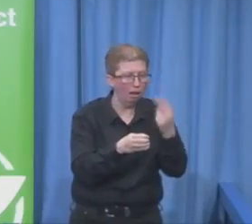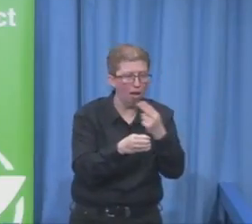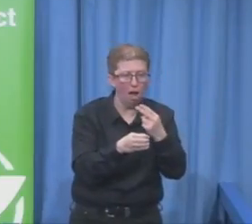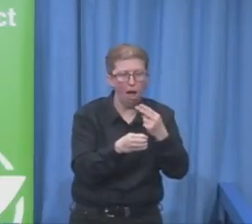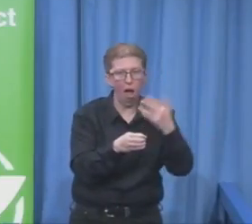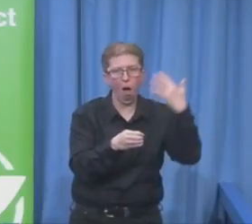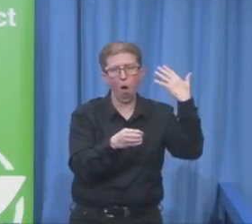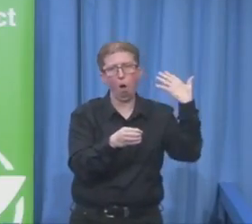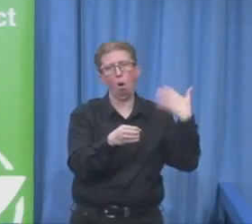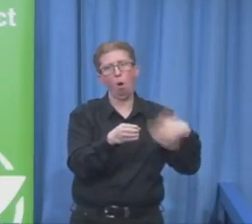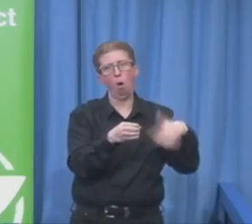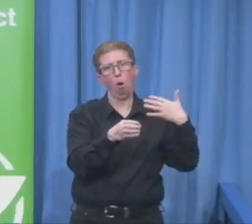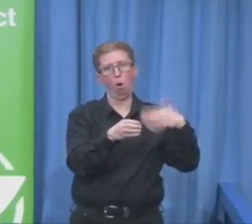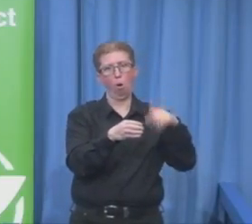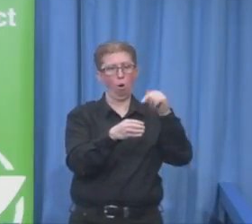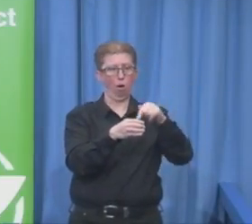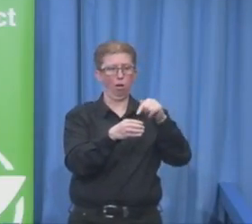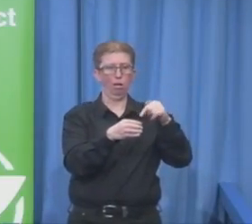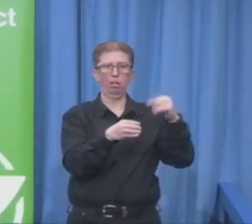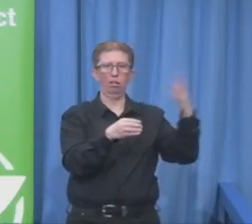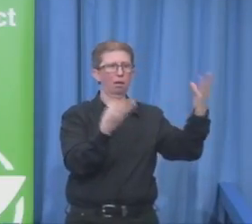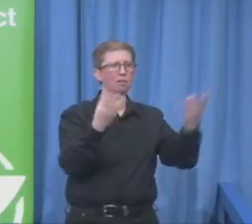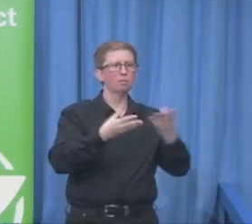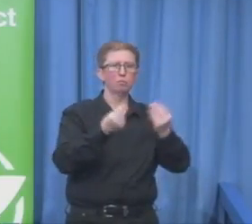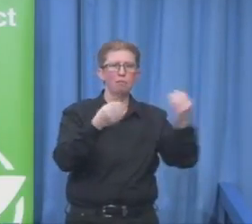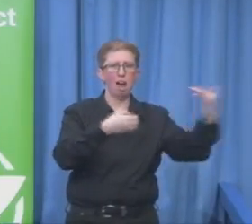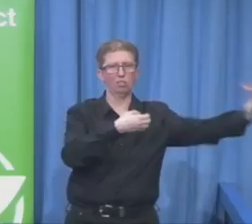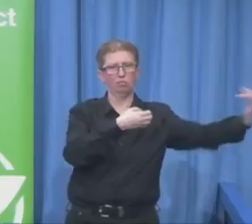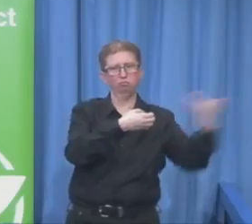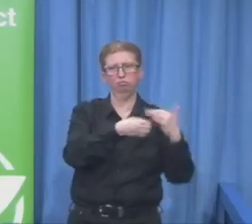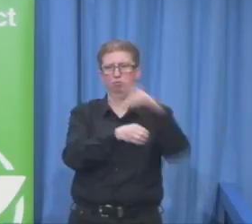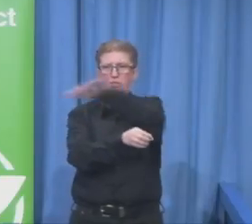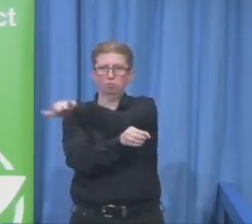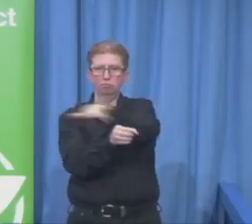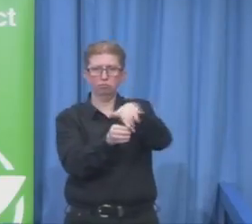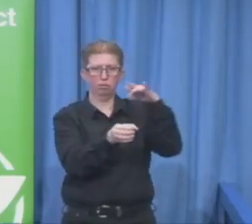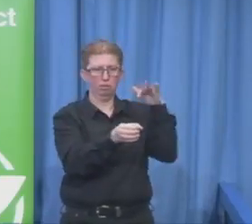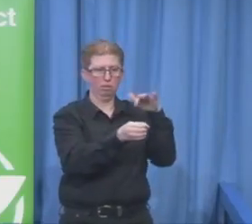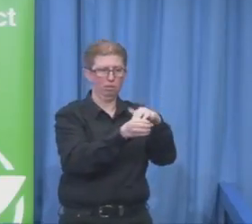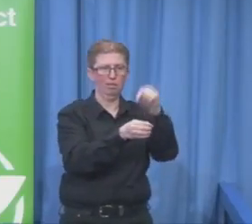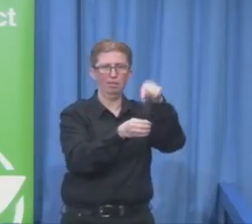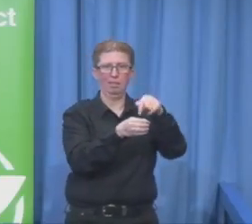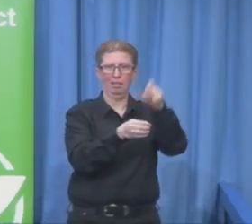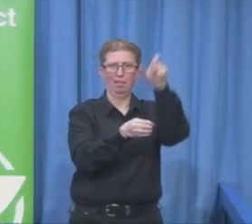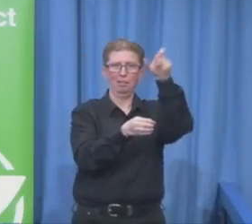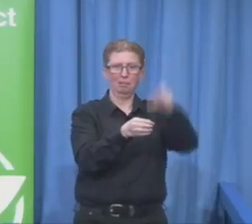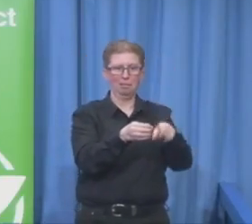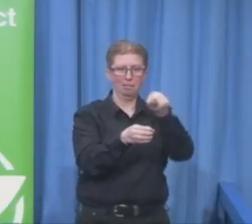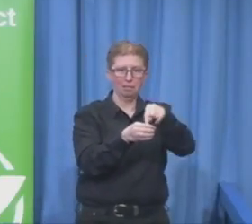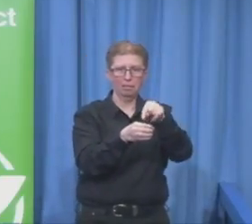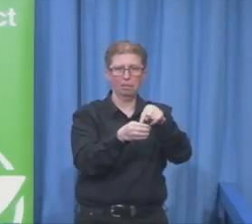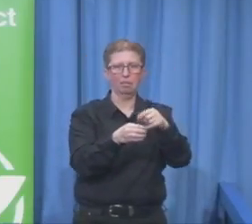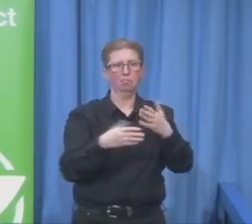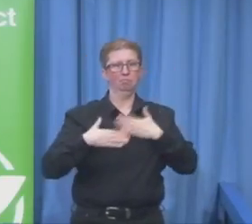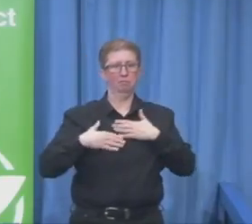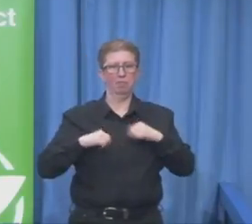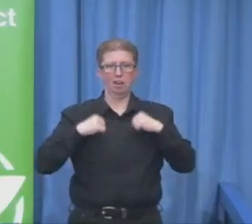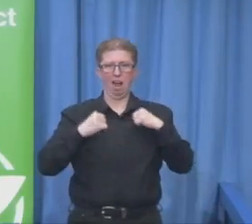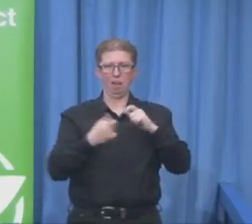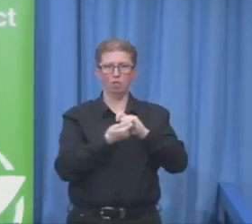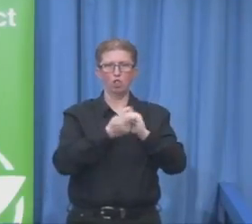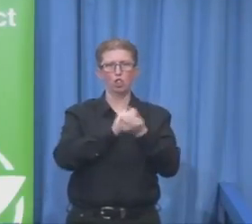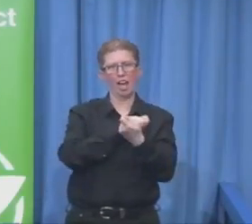social-psychological research issues. And so we are at the university